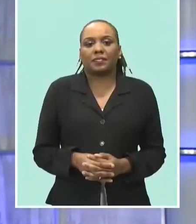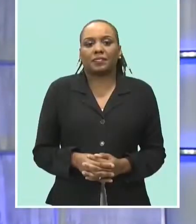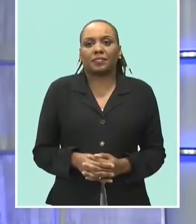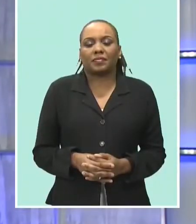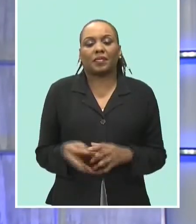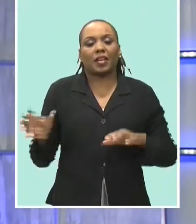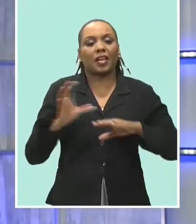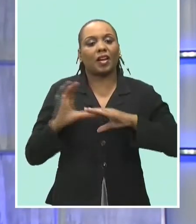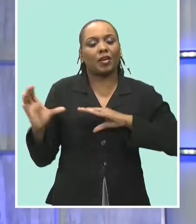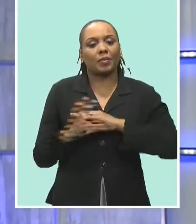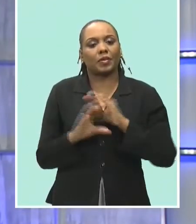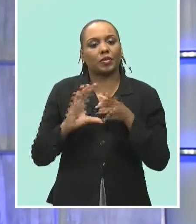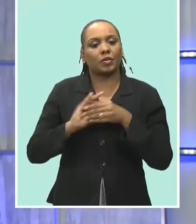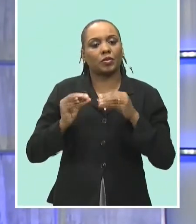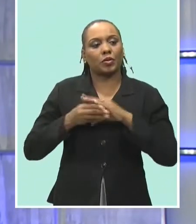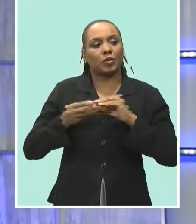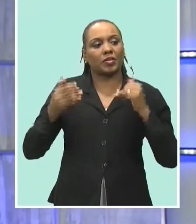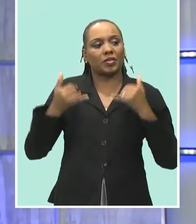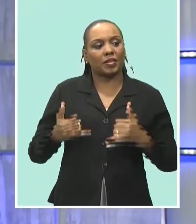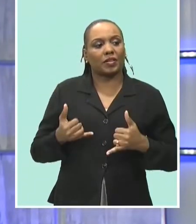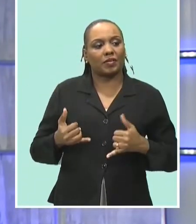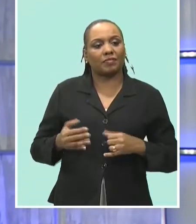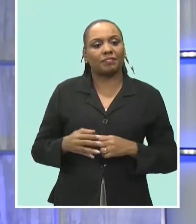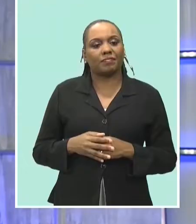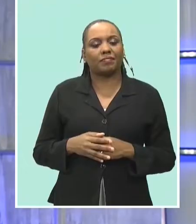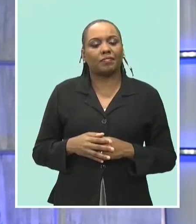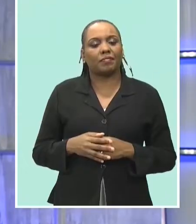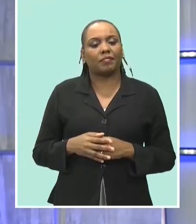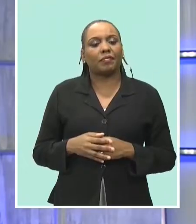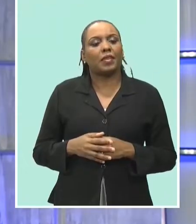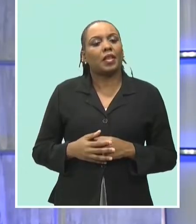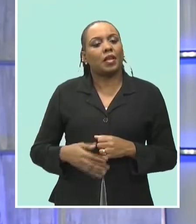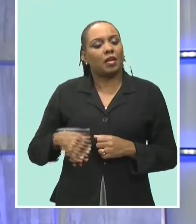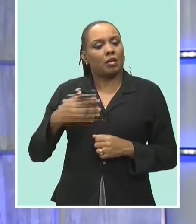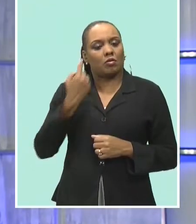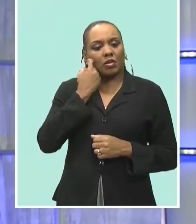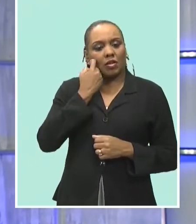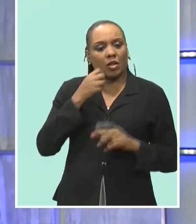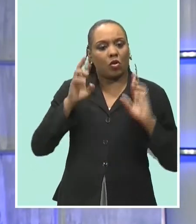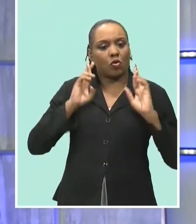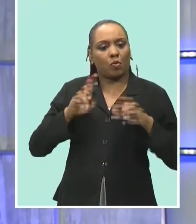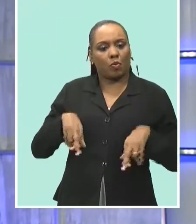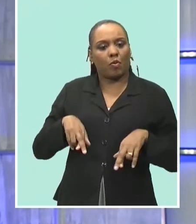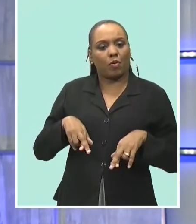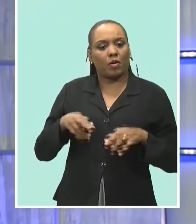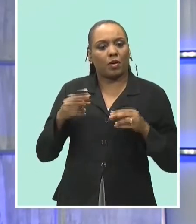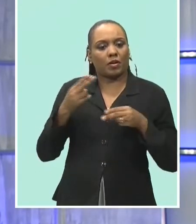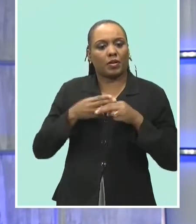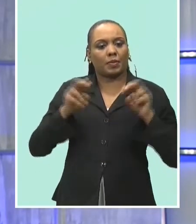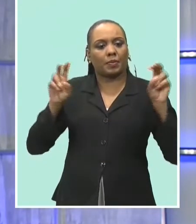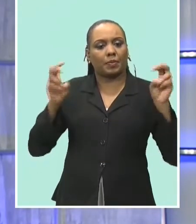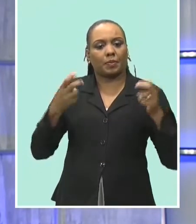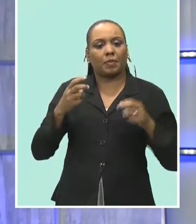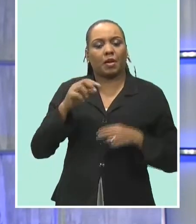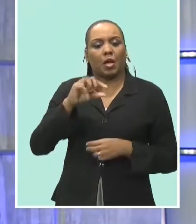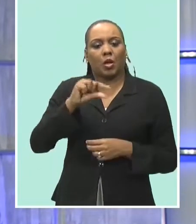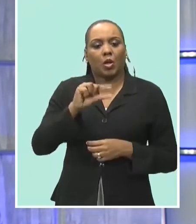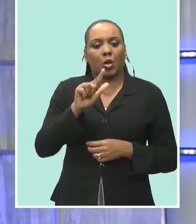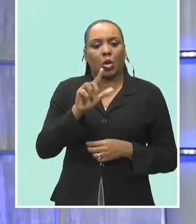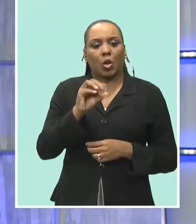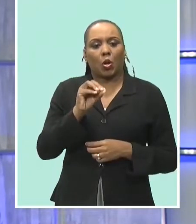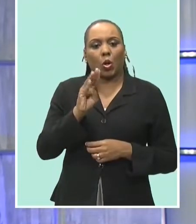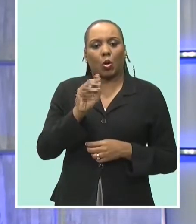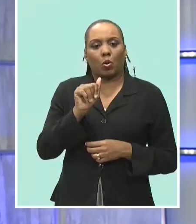checking in with our regional neighbors now guyana is dismissing a report by anti-corruption watchdog global witness that calls on the government